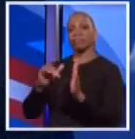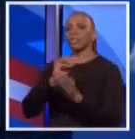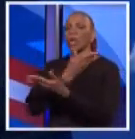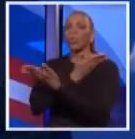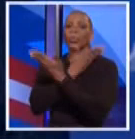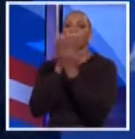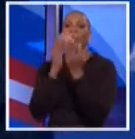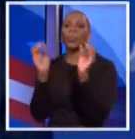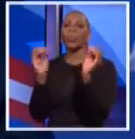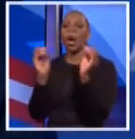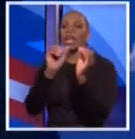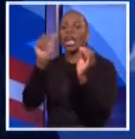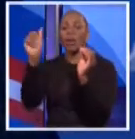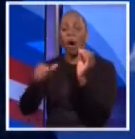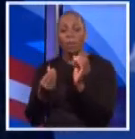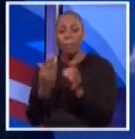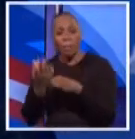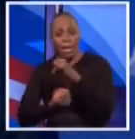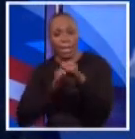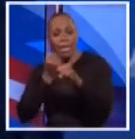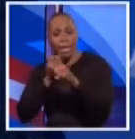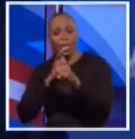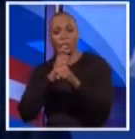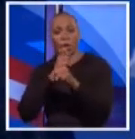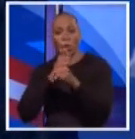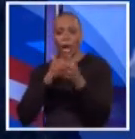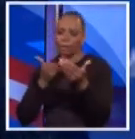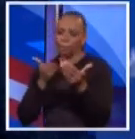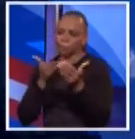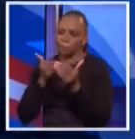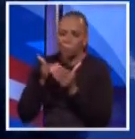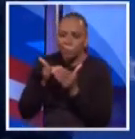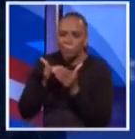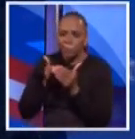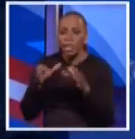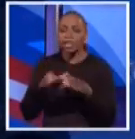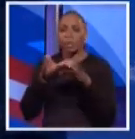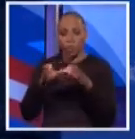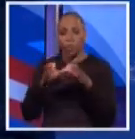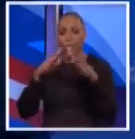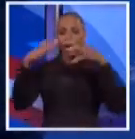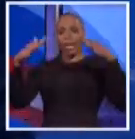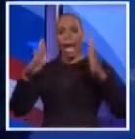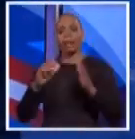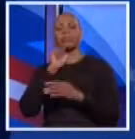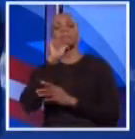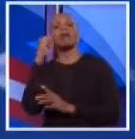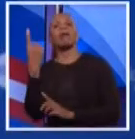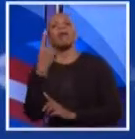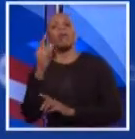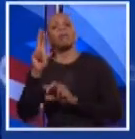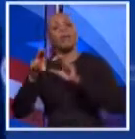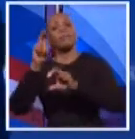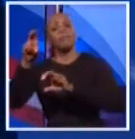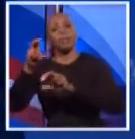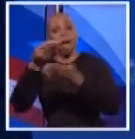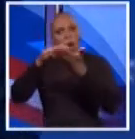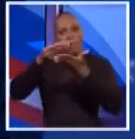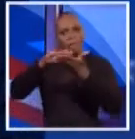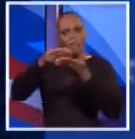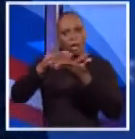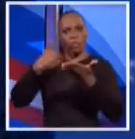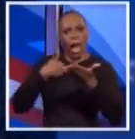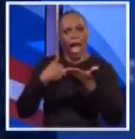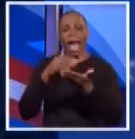years had come close to doing as much for public housing. We not only invested, we created funds to build, we restored.